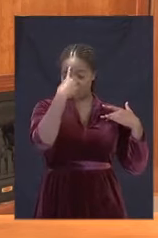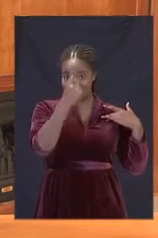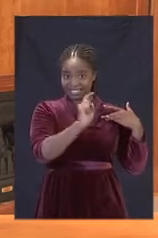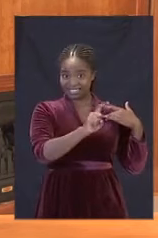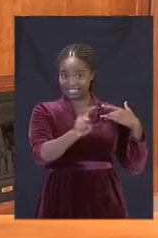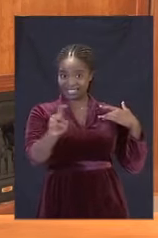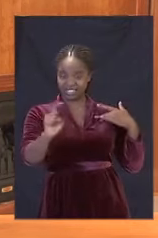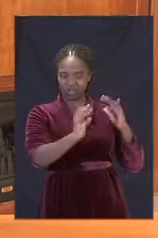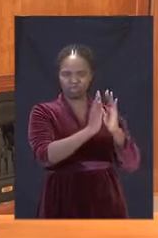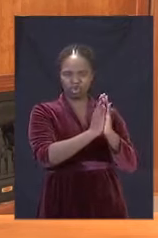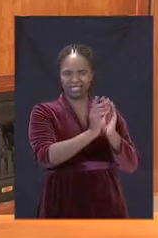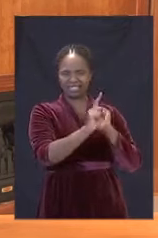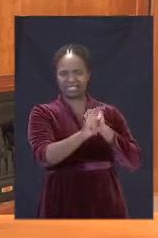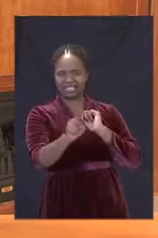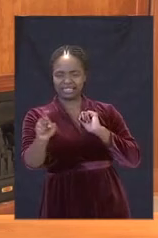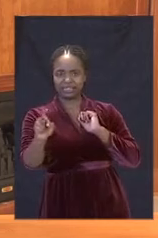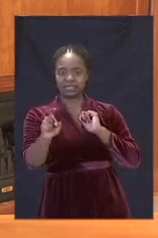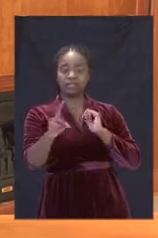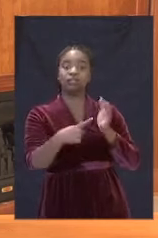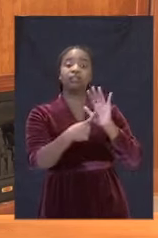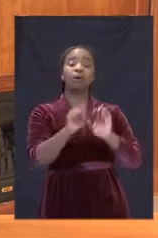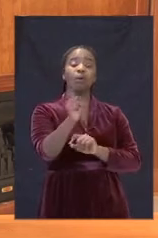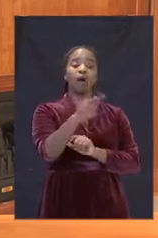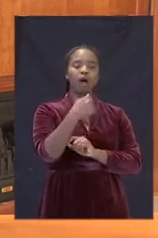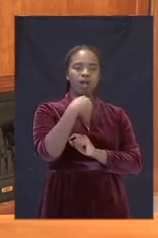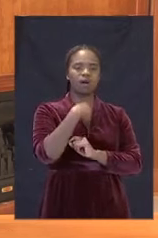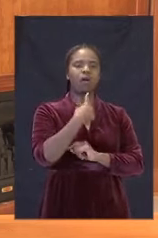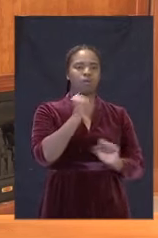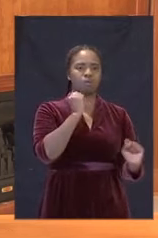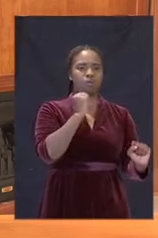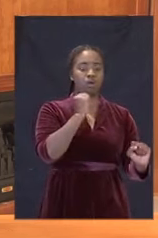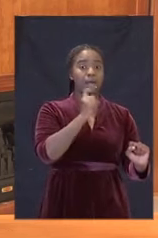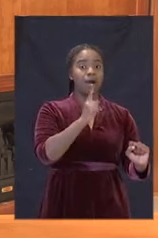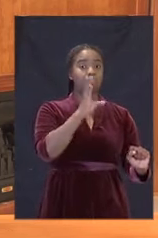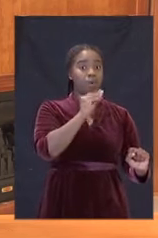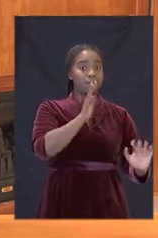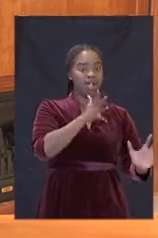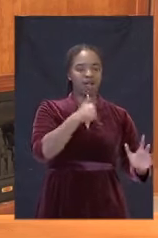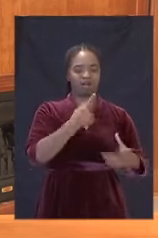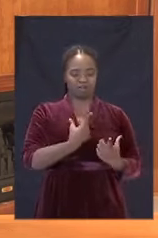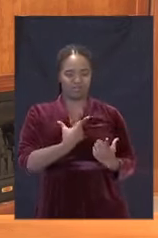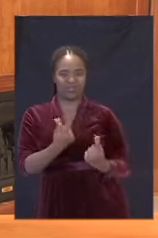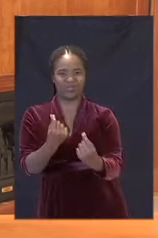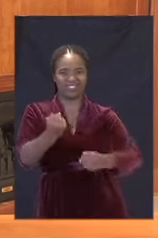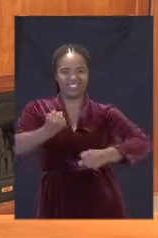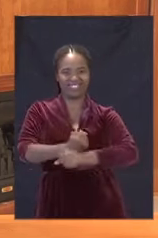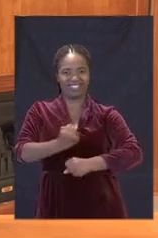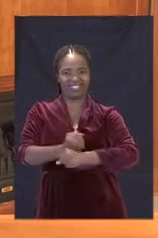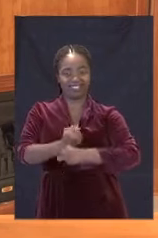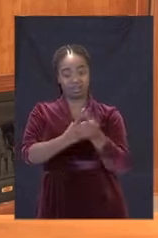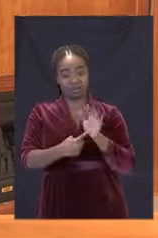organizations have shown in both word and deed their commitment to the national effort